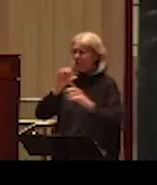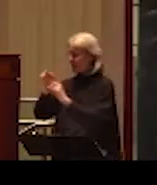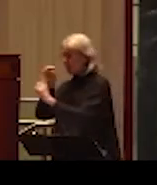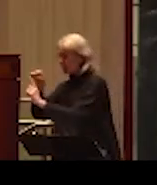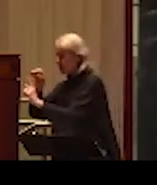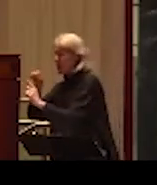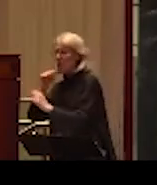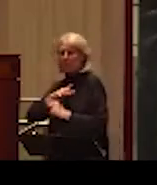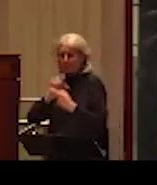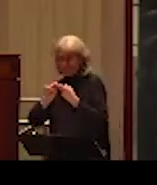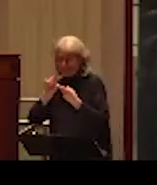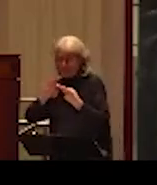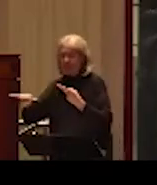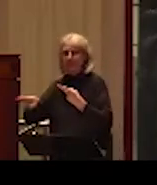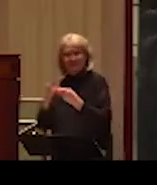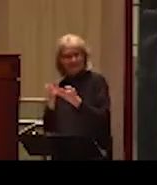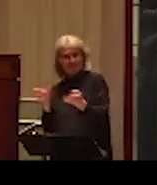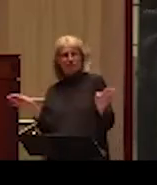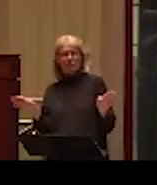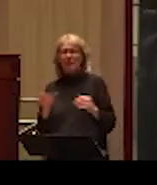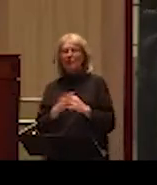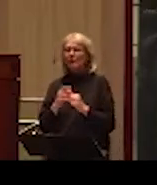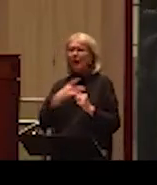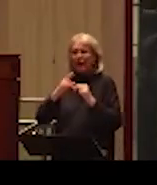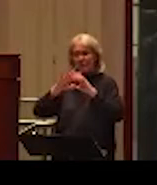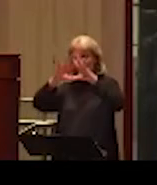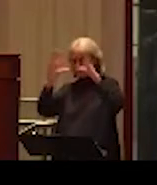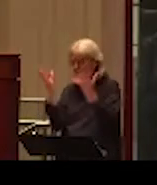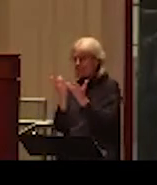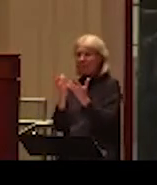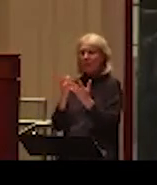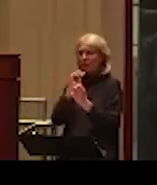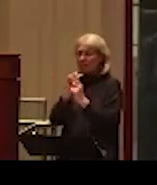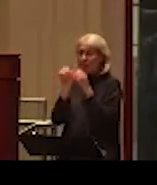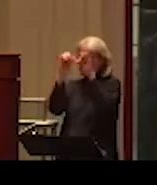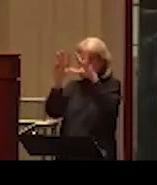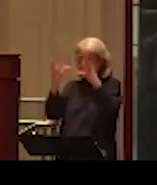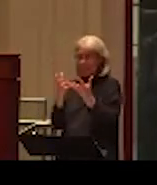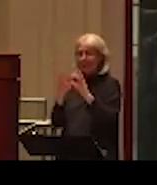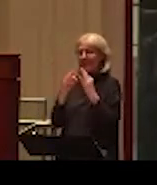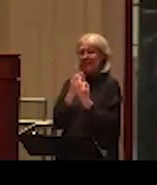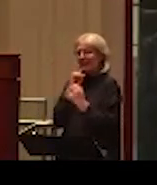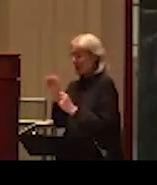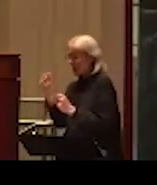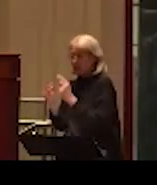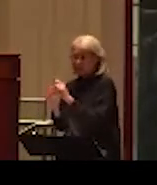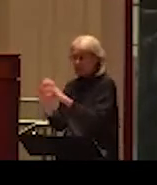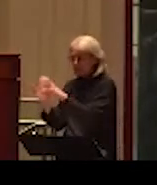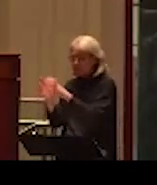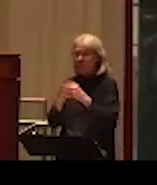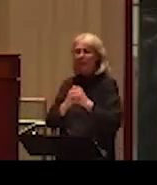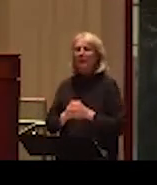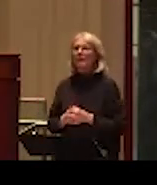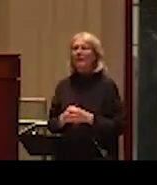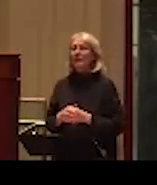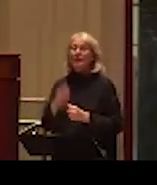very important. And I employ this ecological model of intimate partner violence, which means that we, in different